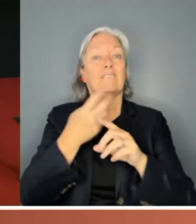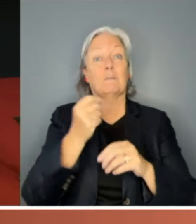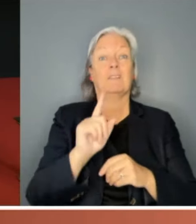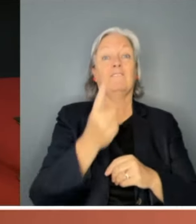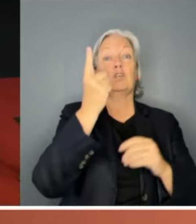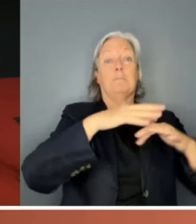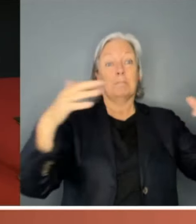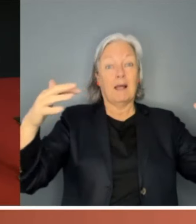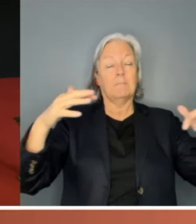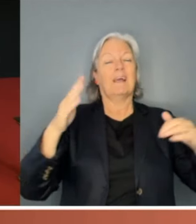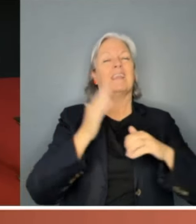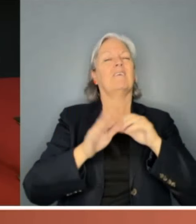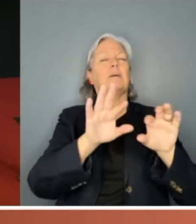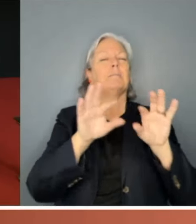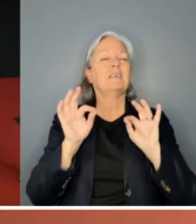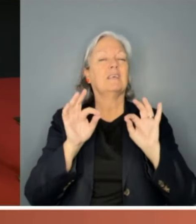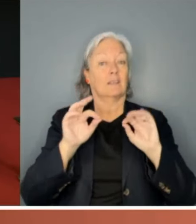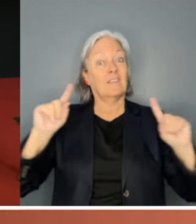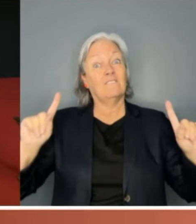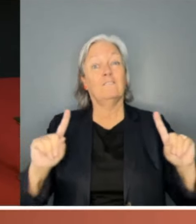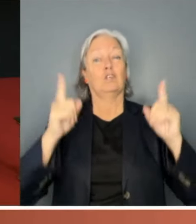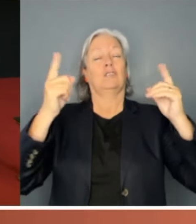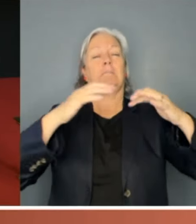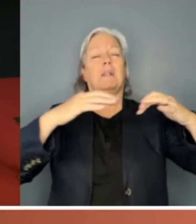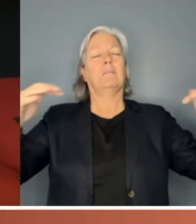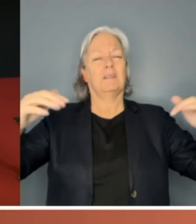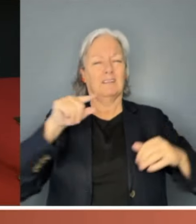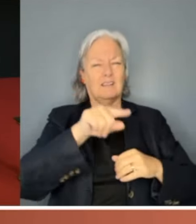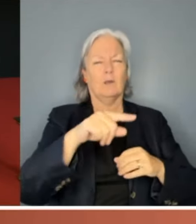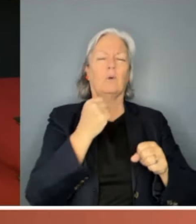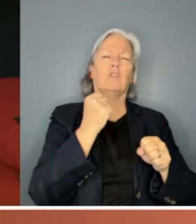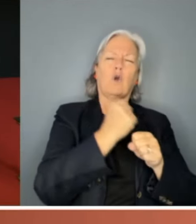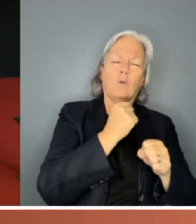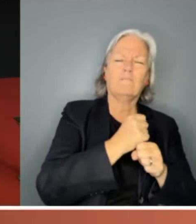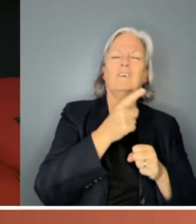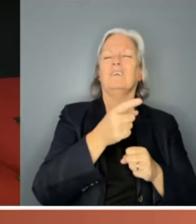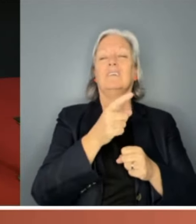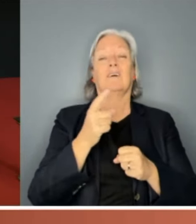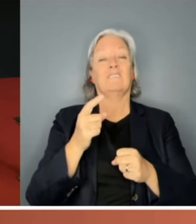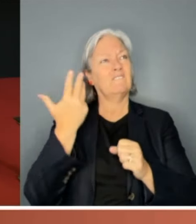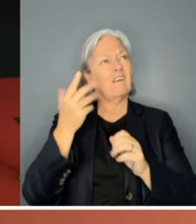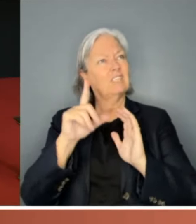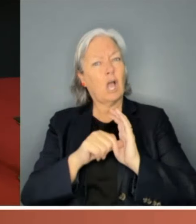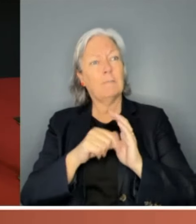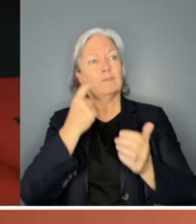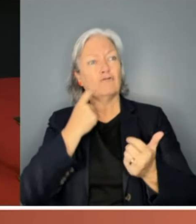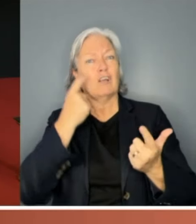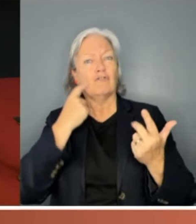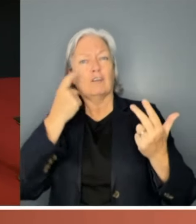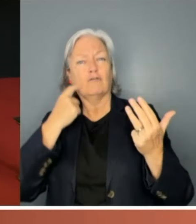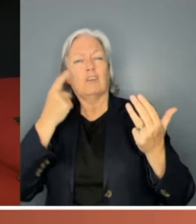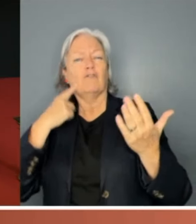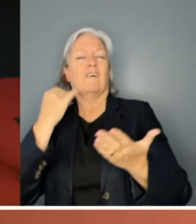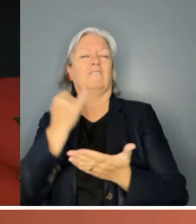In fact, the very first parliament, Vida Goldstein and others, she ran five times, I believe, and never got in. Women have been there.